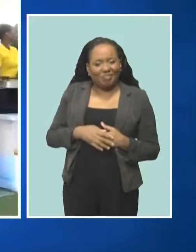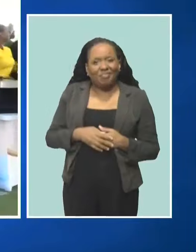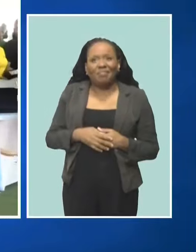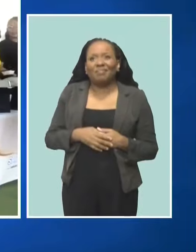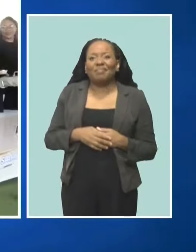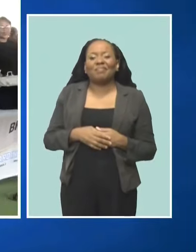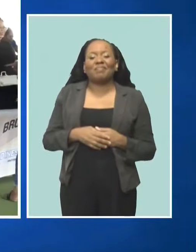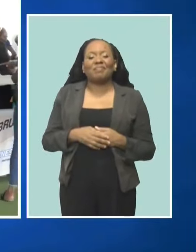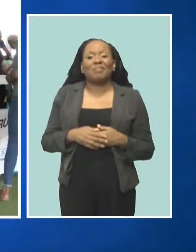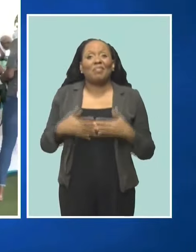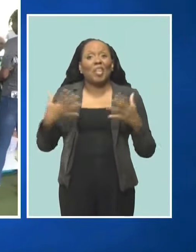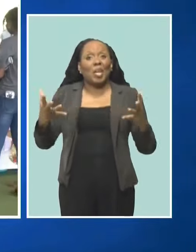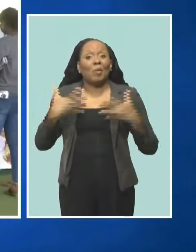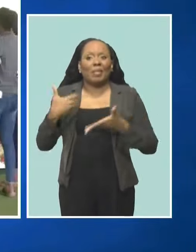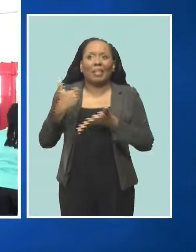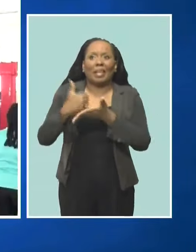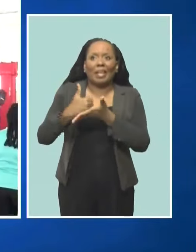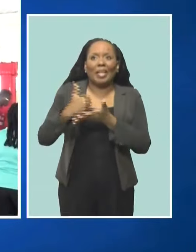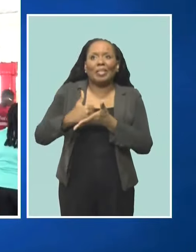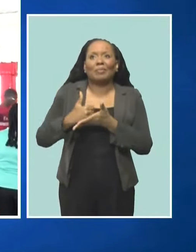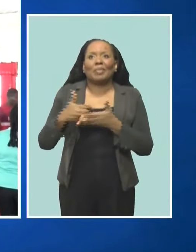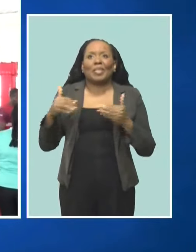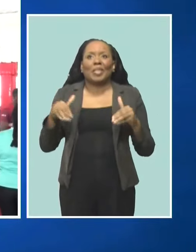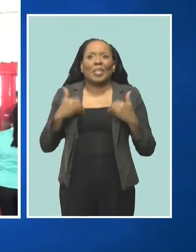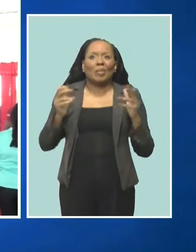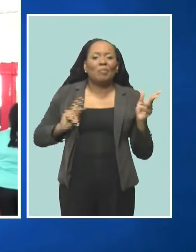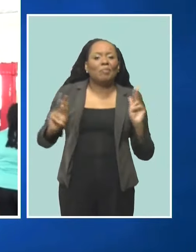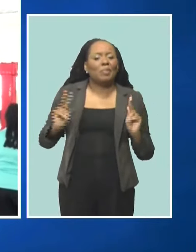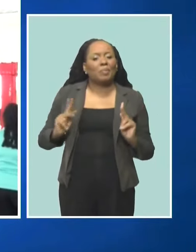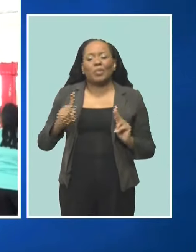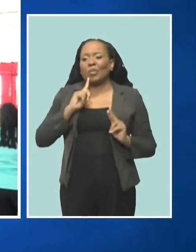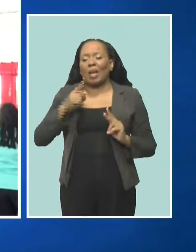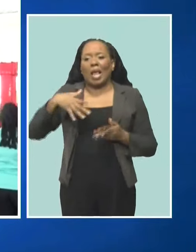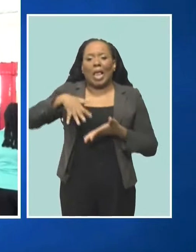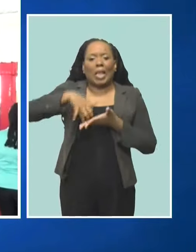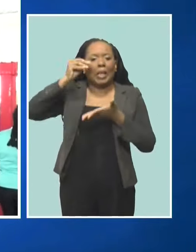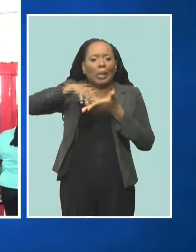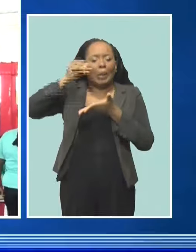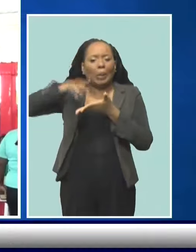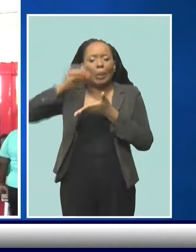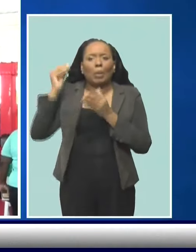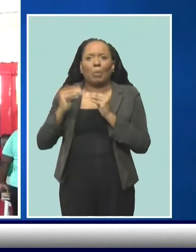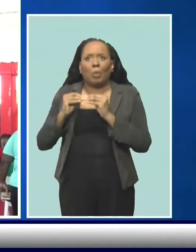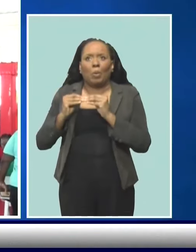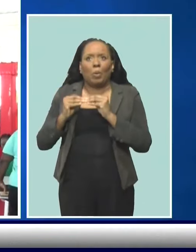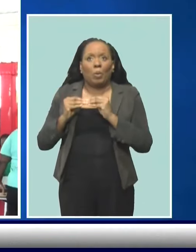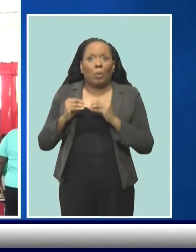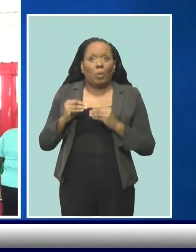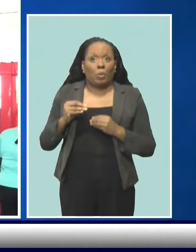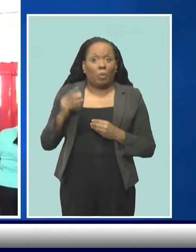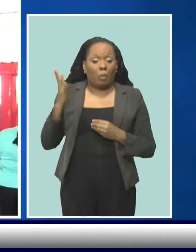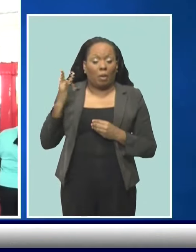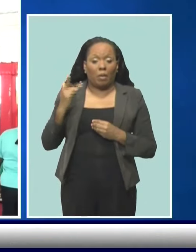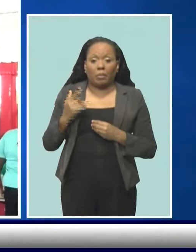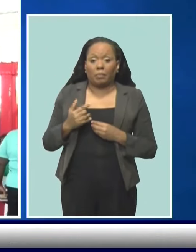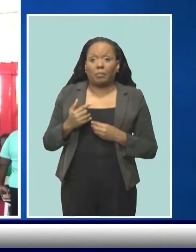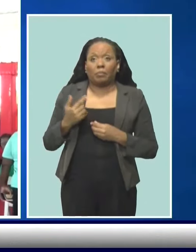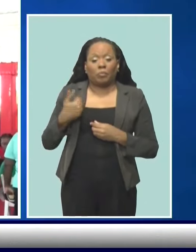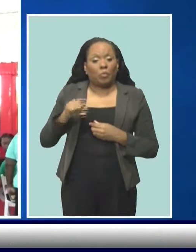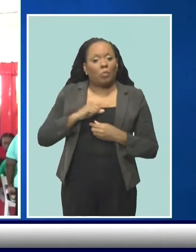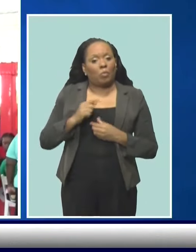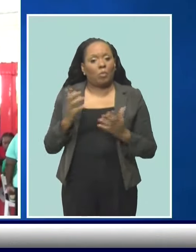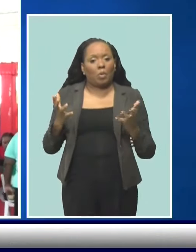our entrepreneurs to build their entrepreneurial capacity because one of our graduate attributes is to create